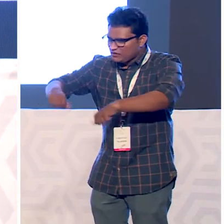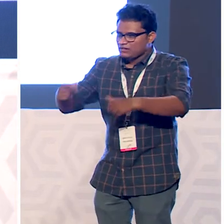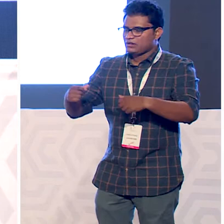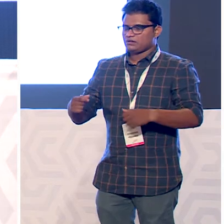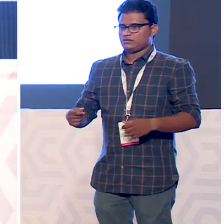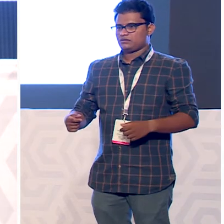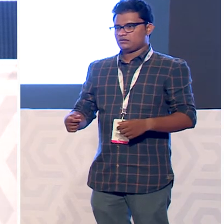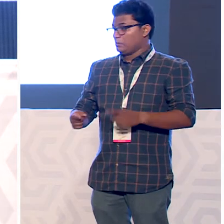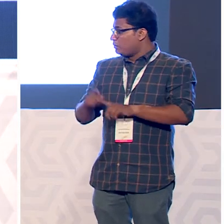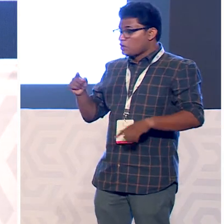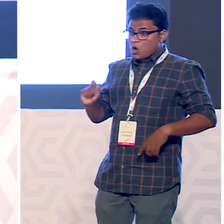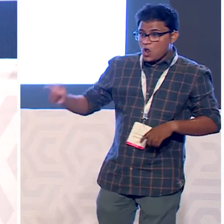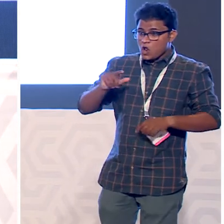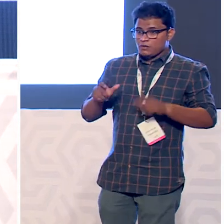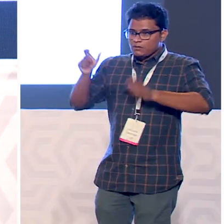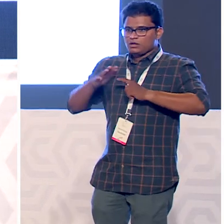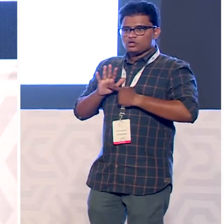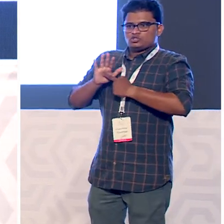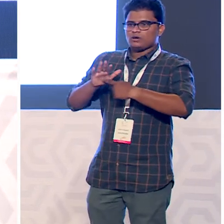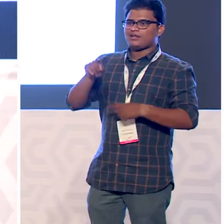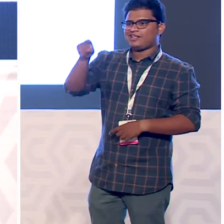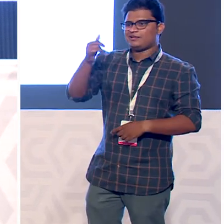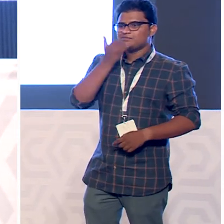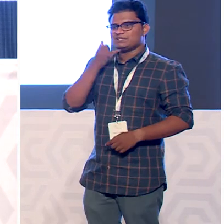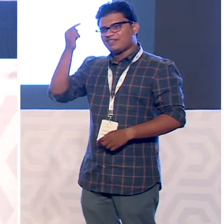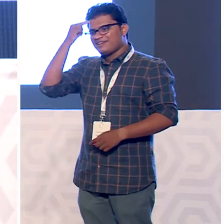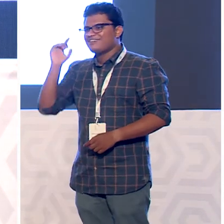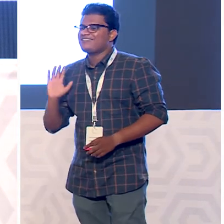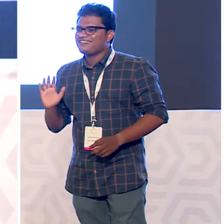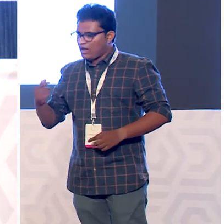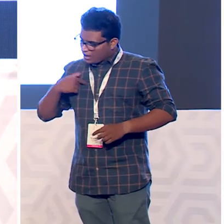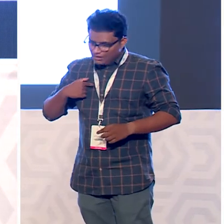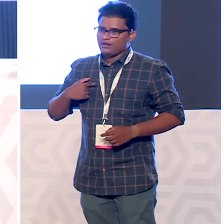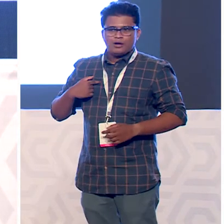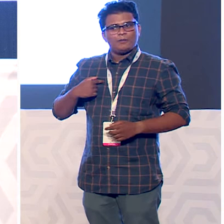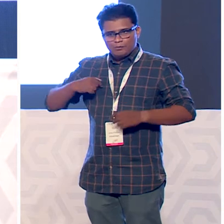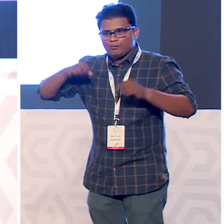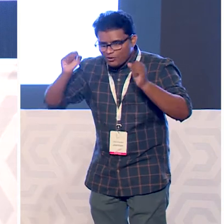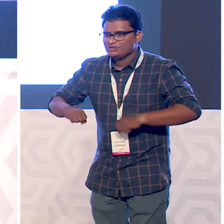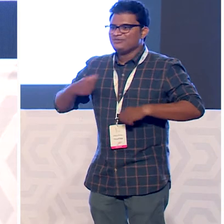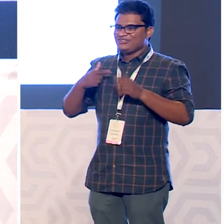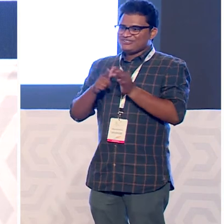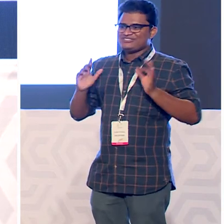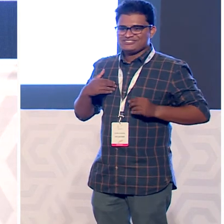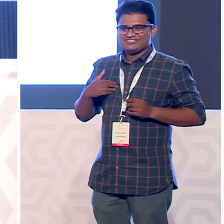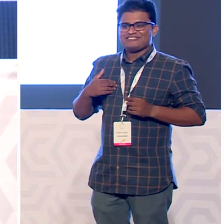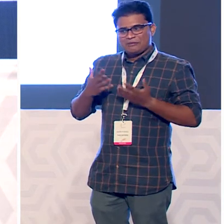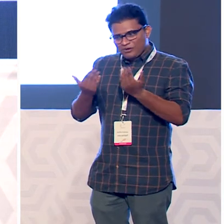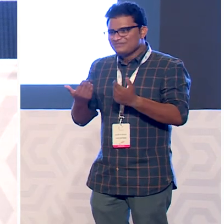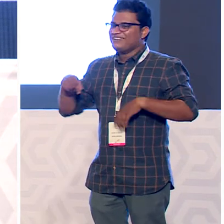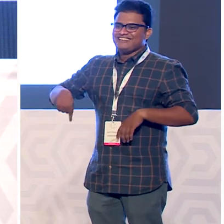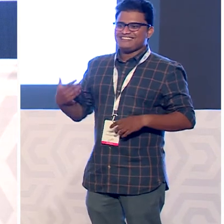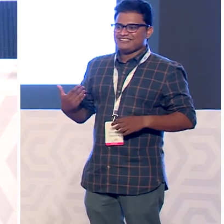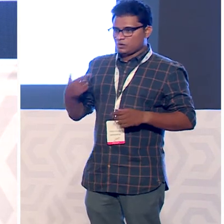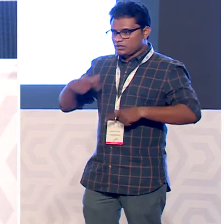proved everybody wrong not because i wanted to prove somebody wrong but because i wanted to give life another chance because it's